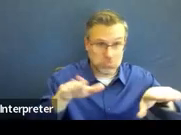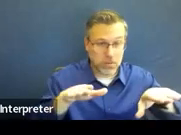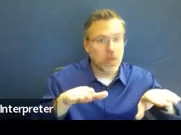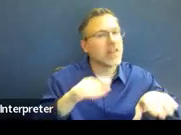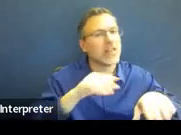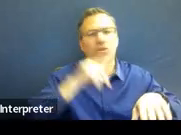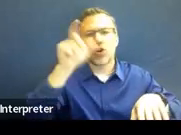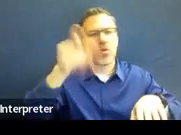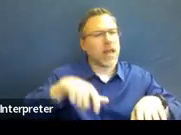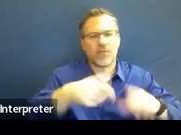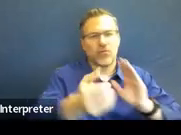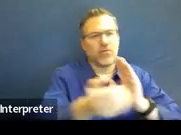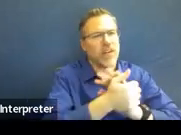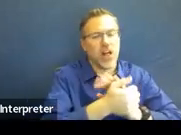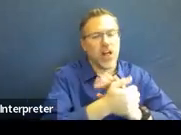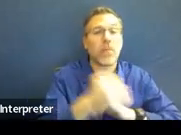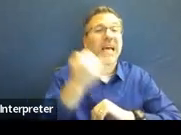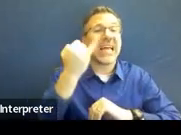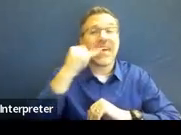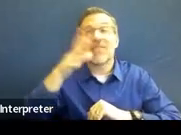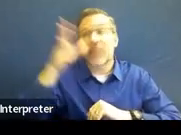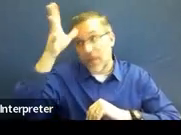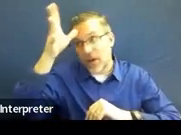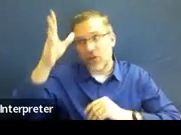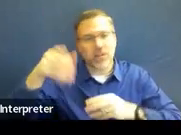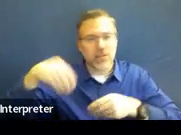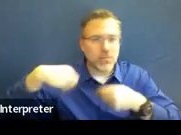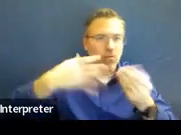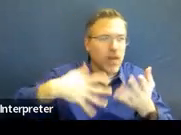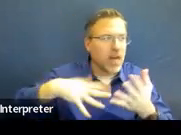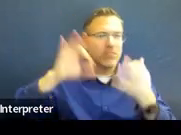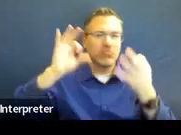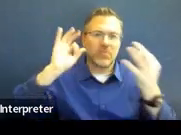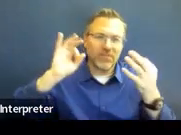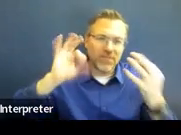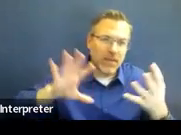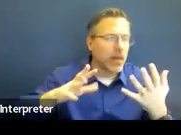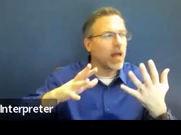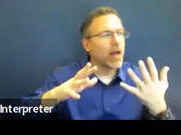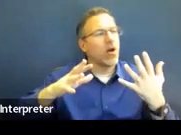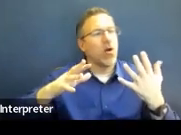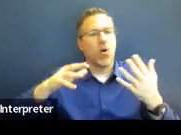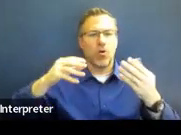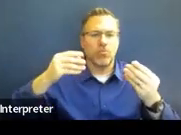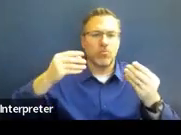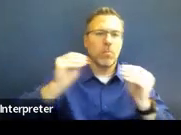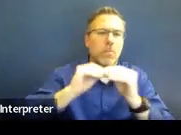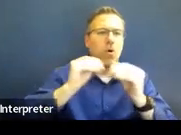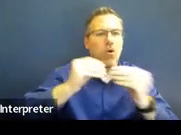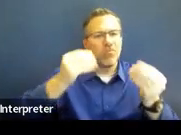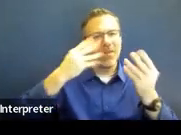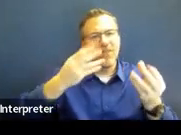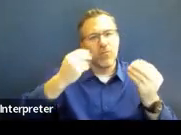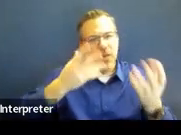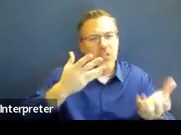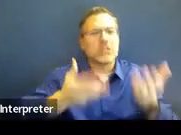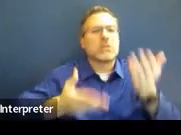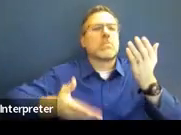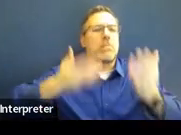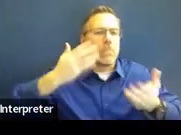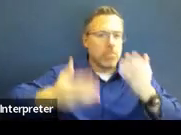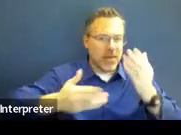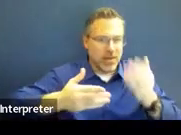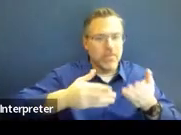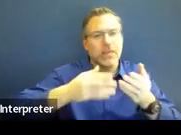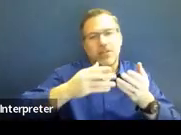or gave some information, you may need to do an additional written notice to capture that